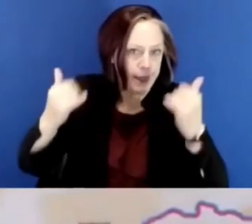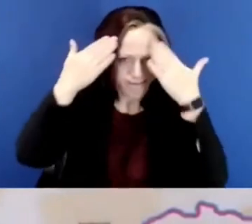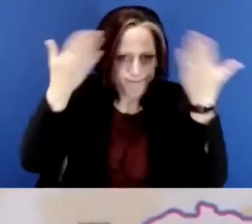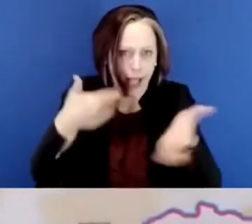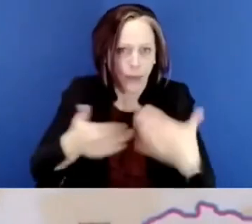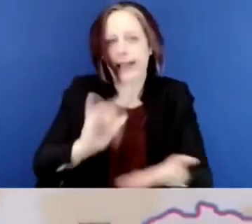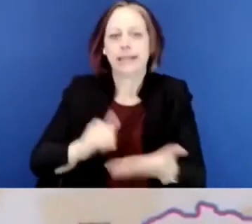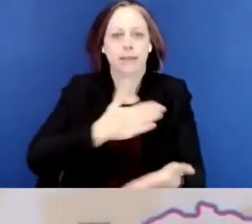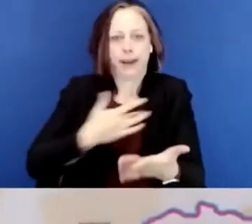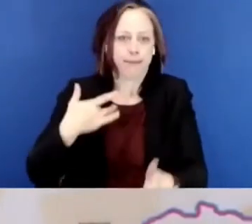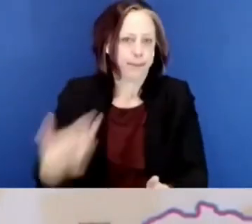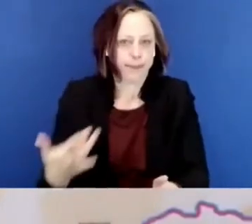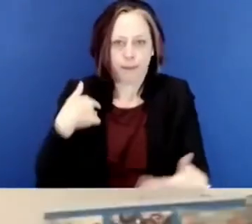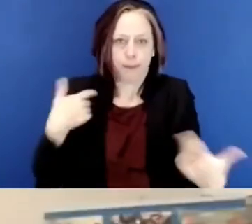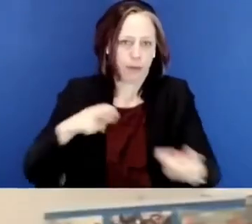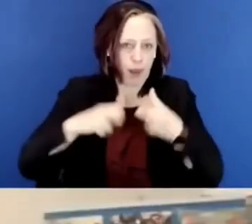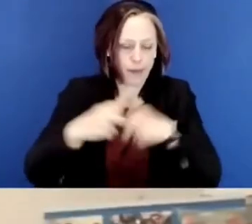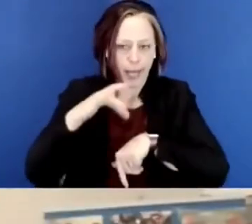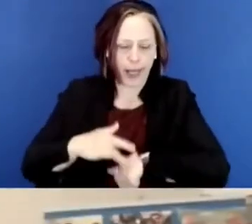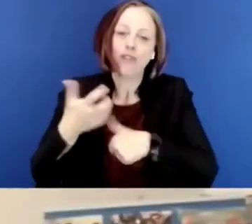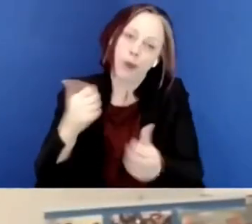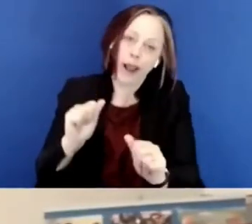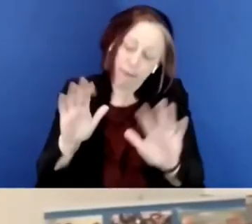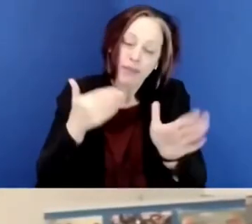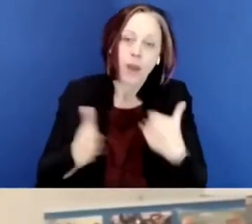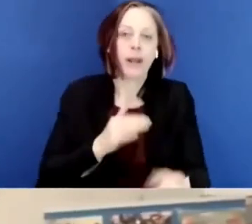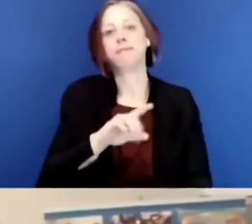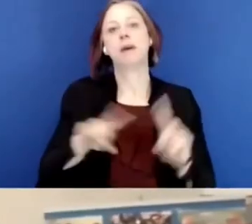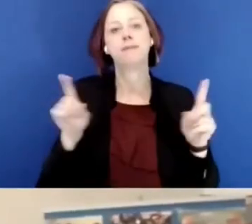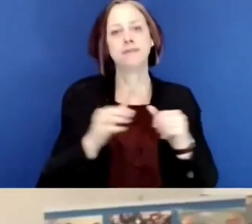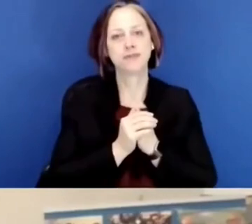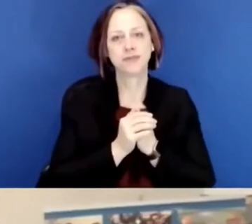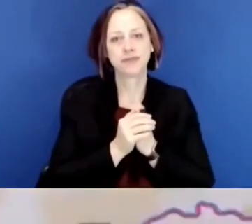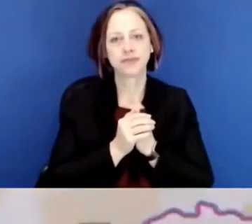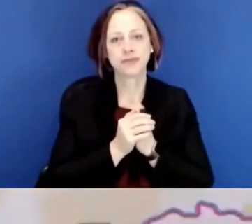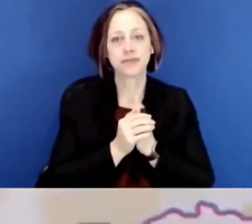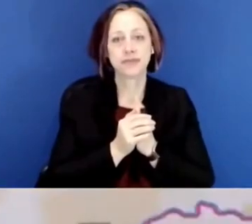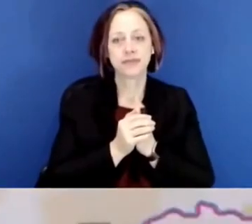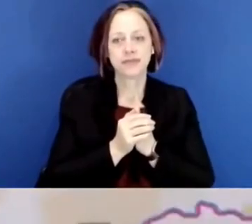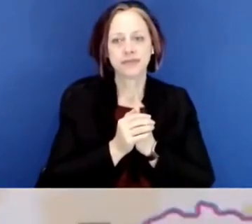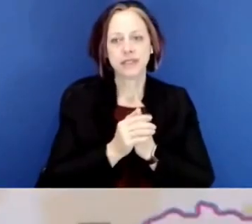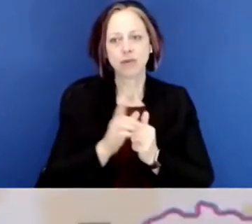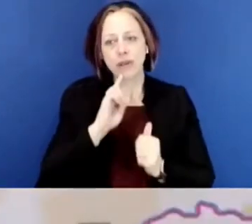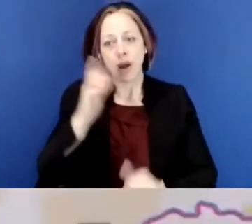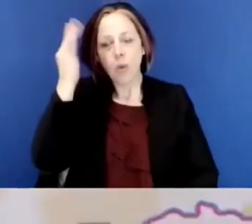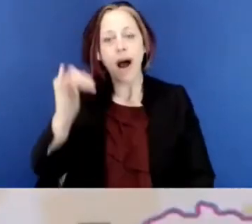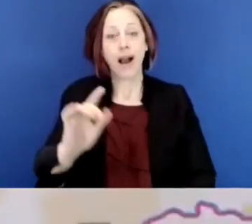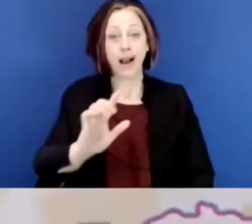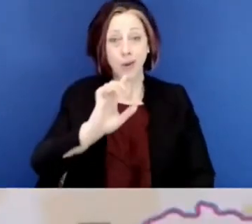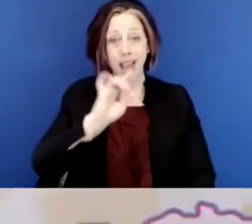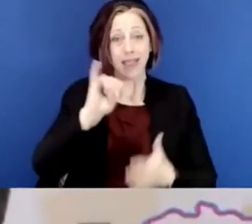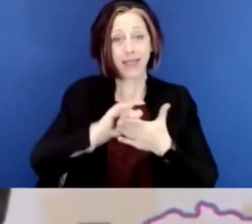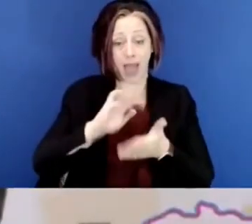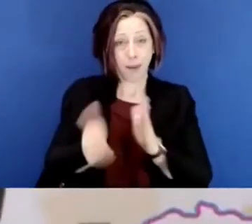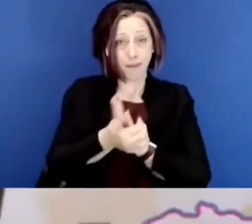soup. I don't know if you do as well, but it's one of my, it's one of my big problems. I try, but, um, you know, it's,